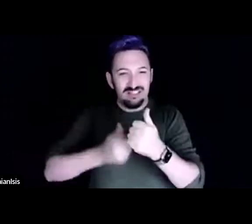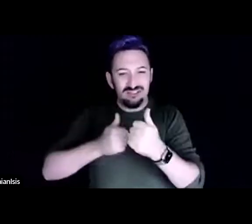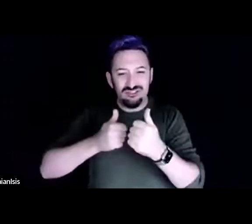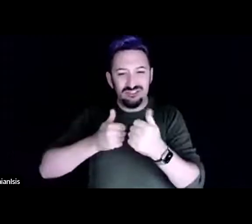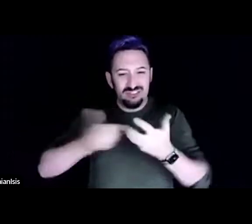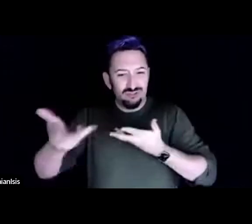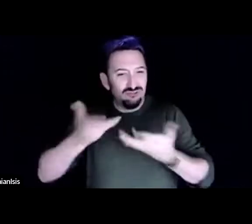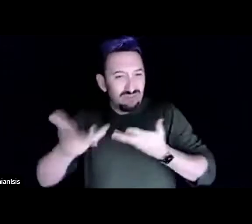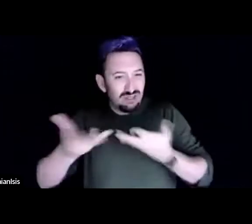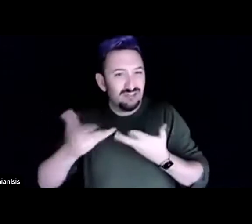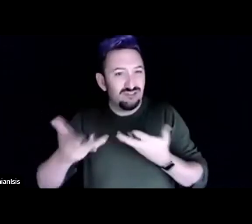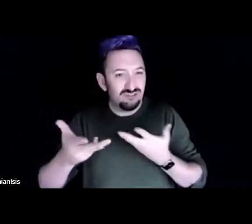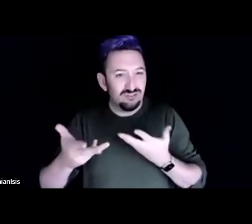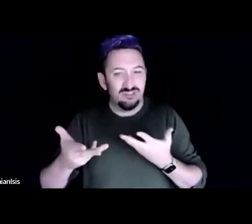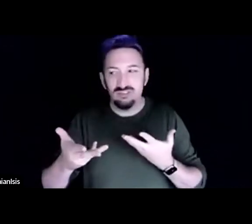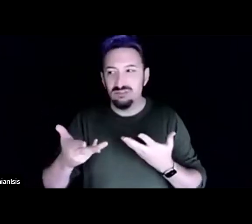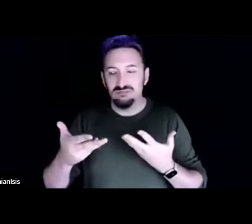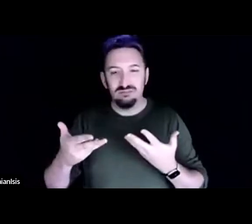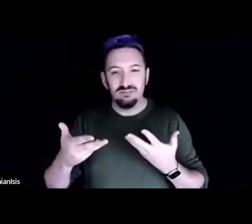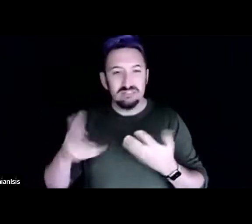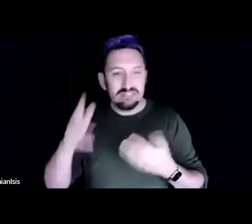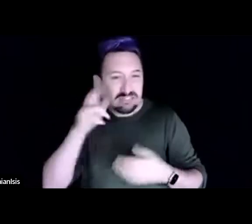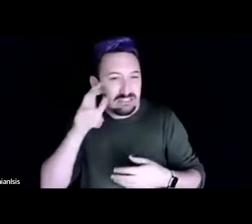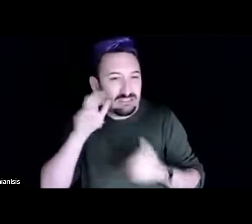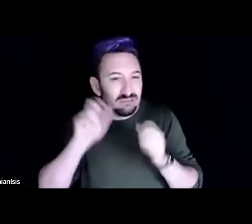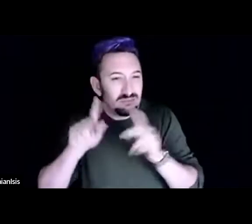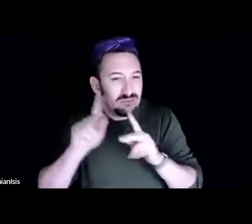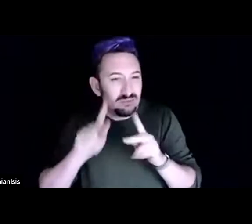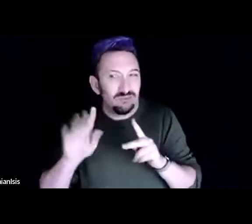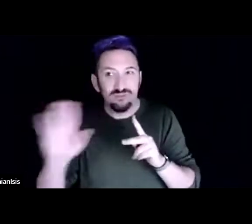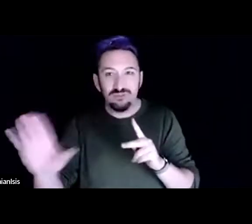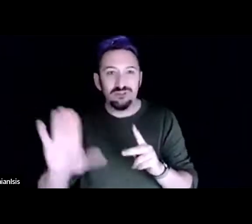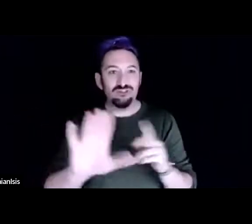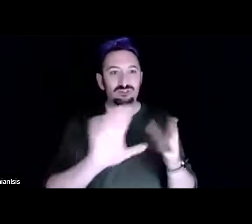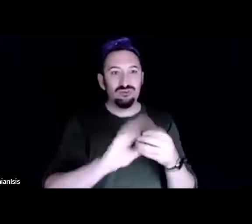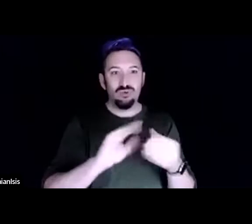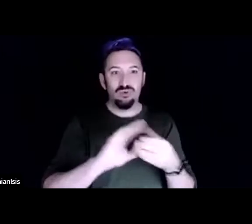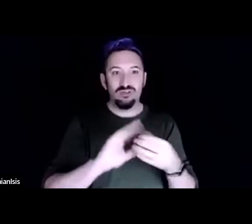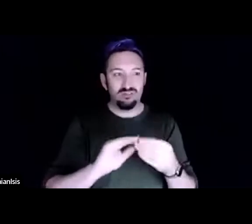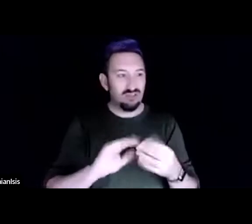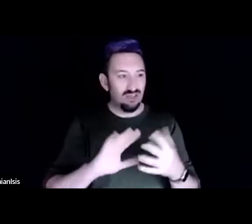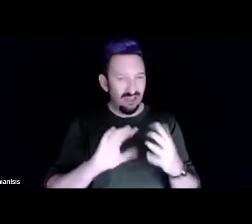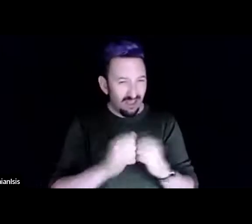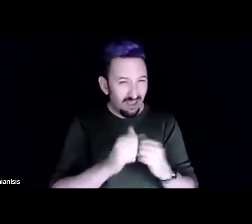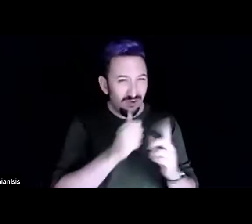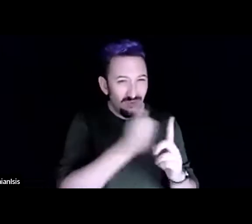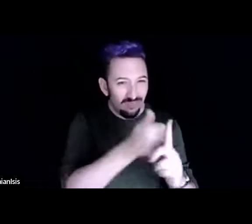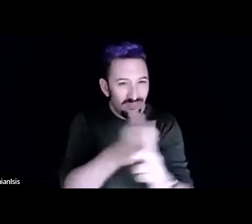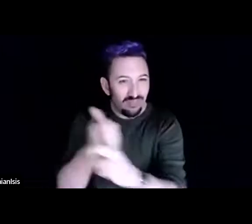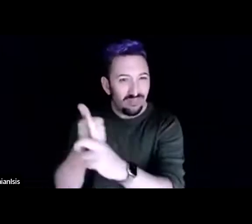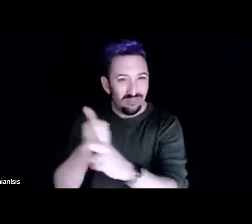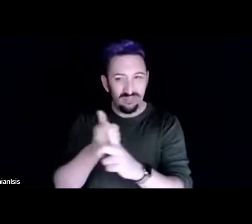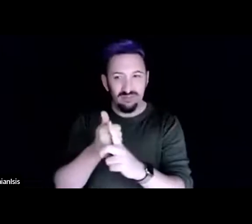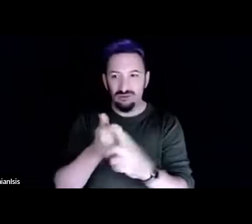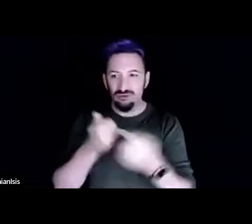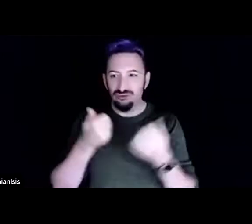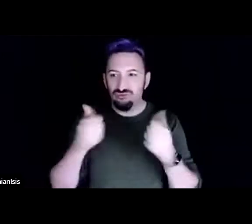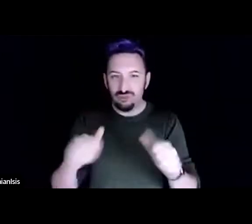people's stories and how they're doing their own part in the world has pushed me to continue and so